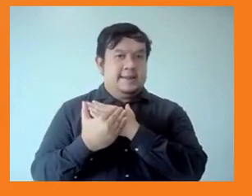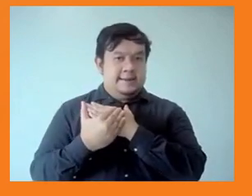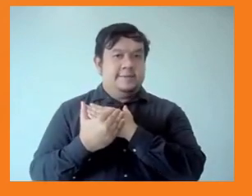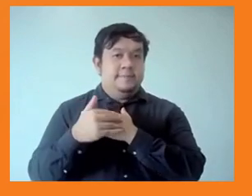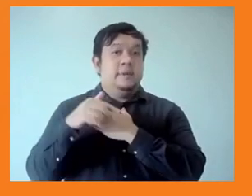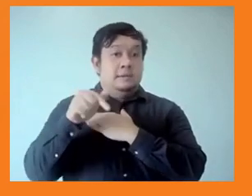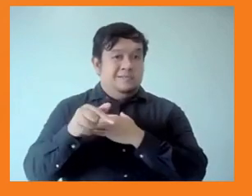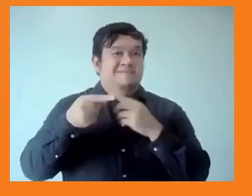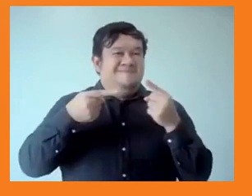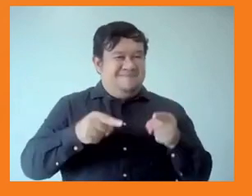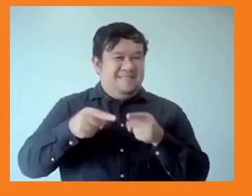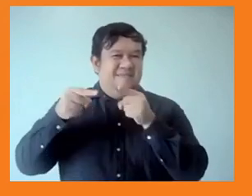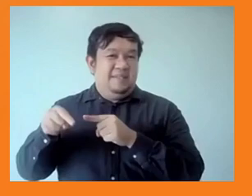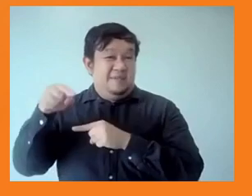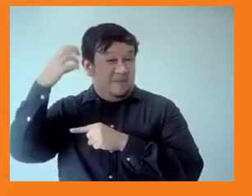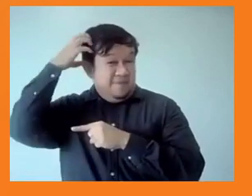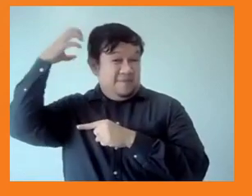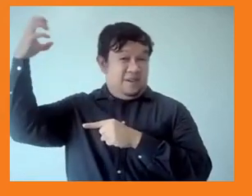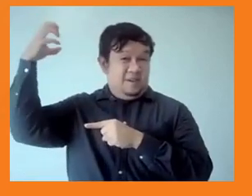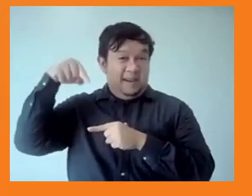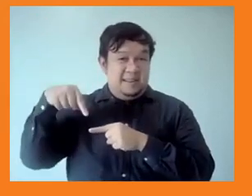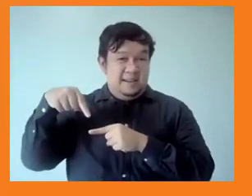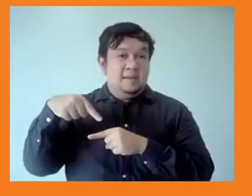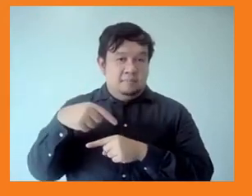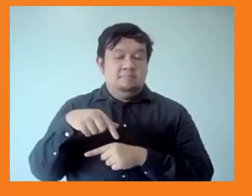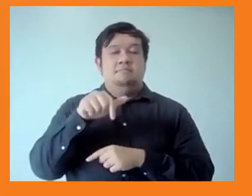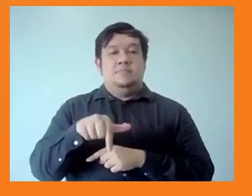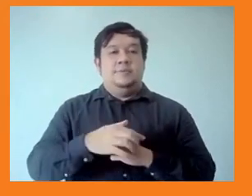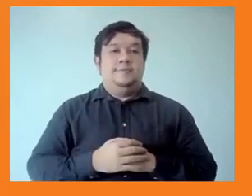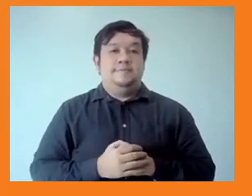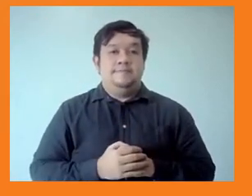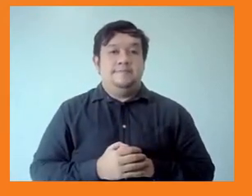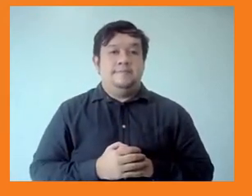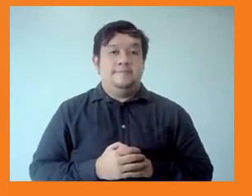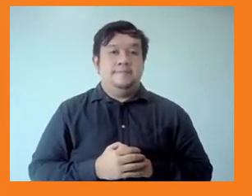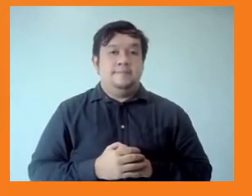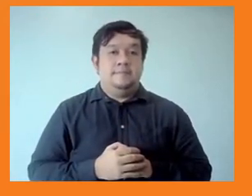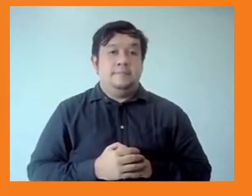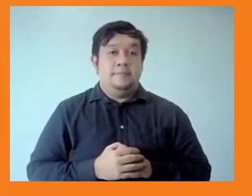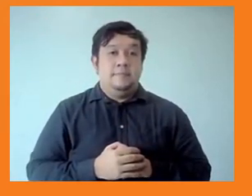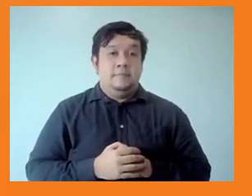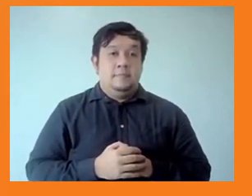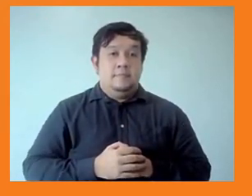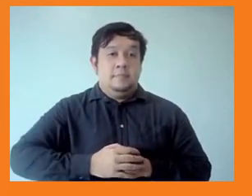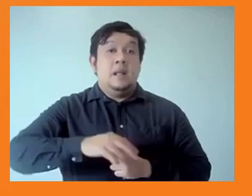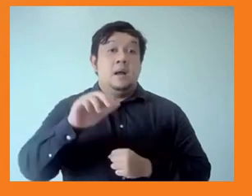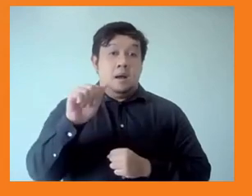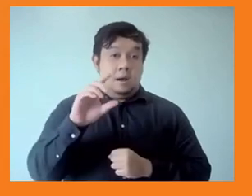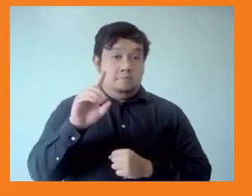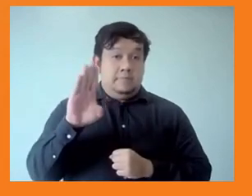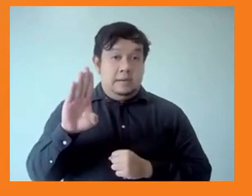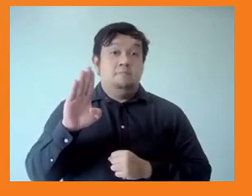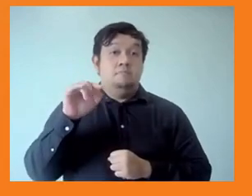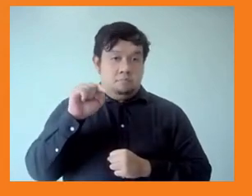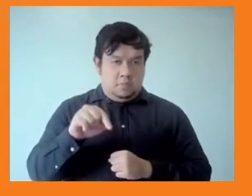as usual. But there are also governments that have showed that even in the face of the COVID-19 pandemic, strong policy actions could be